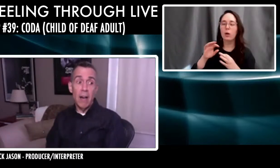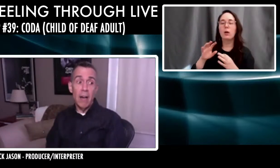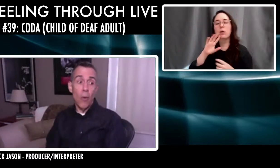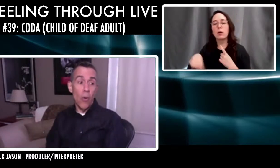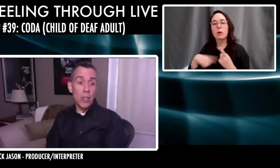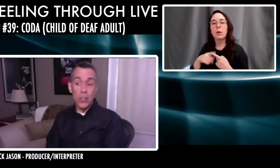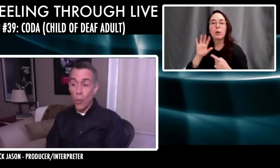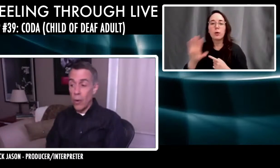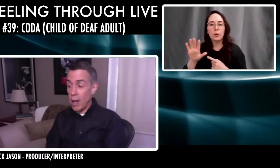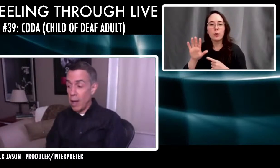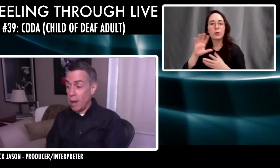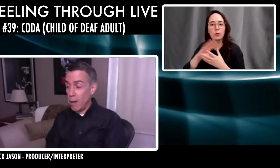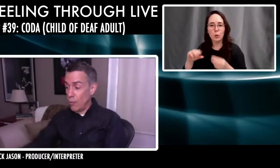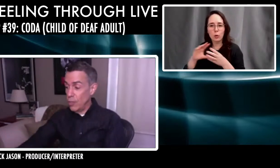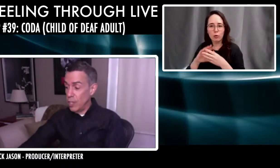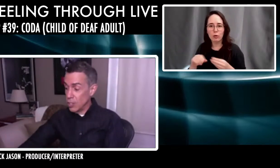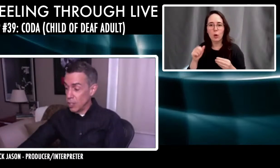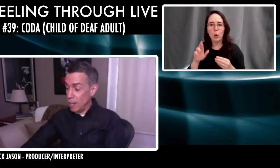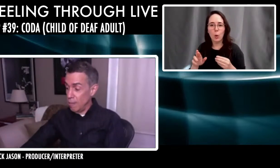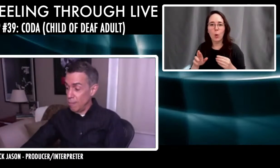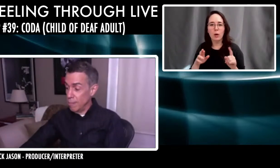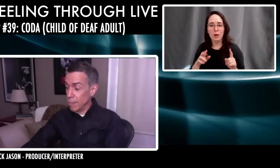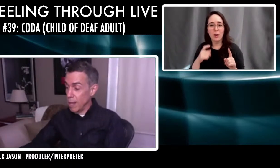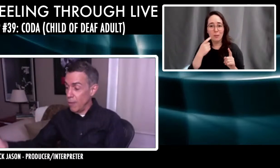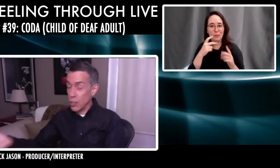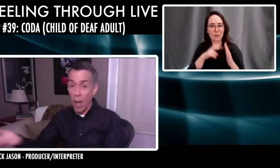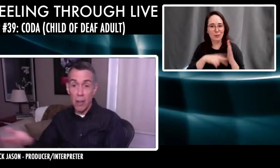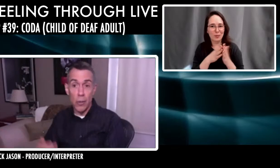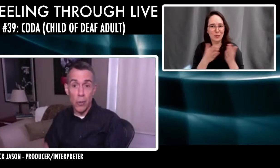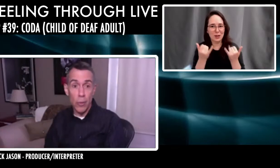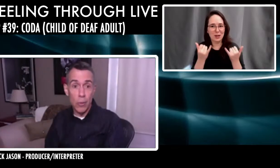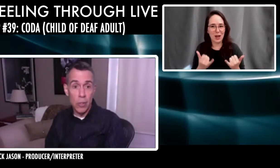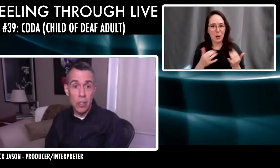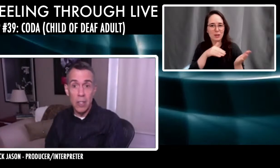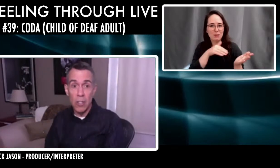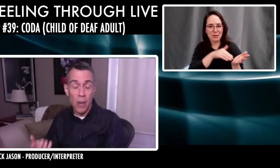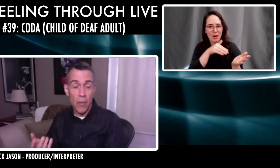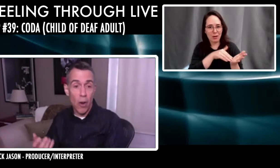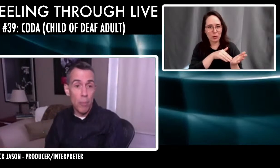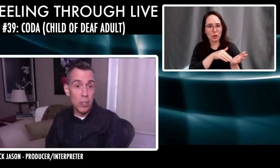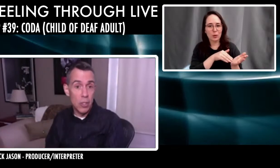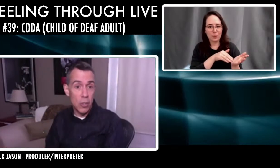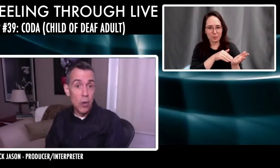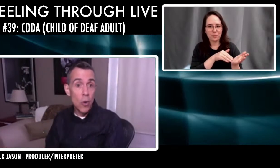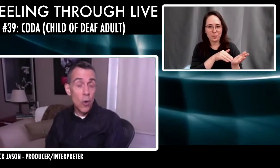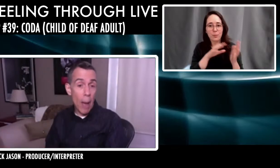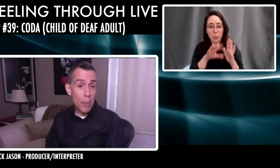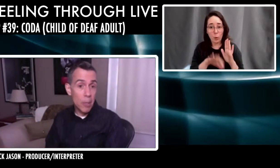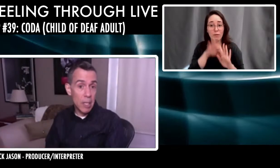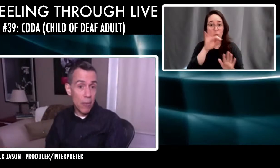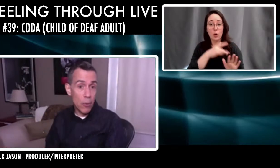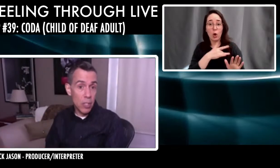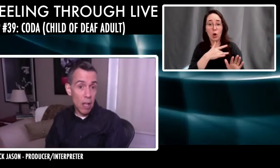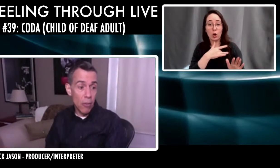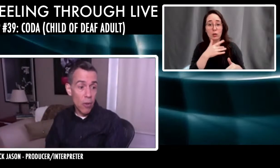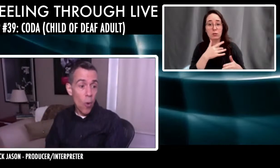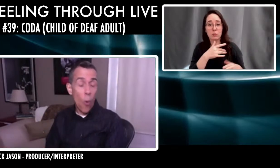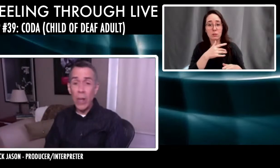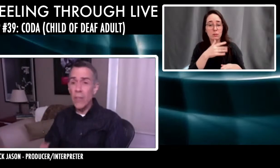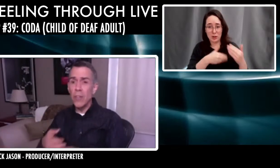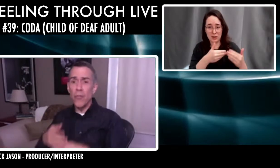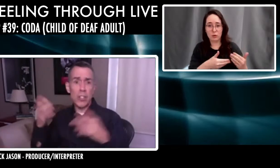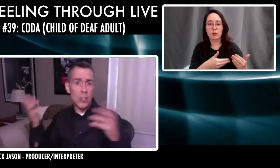or the story of this, of a doctor who, you know, discovered a heart procedure, who happened to be deaf herself,